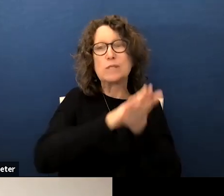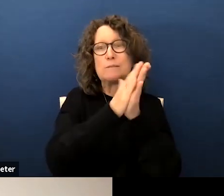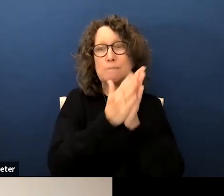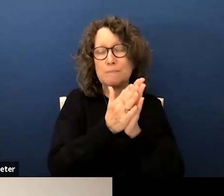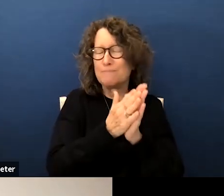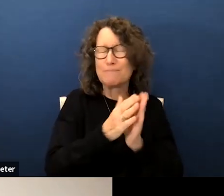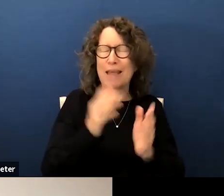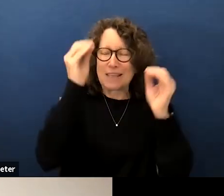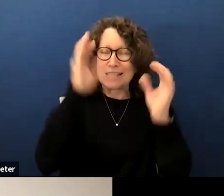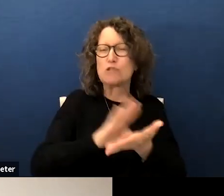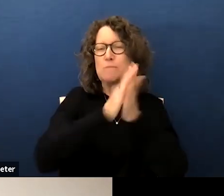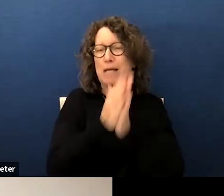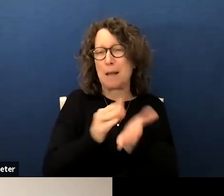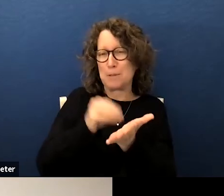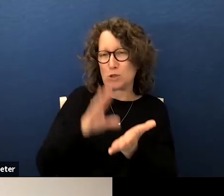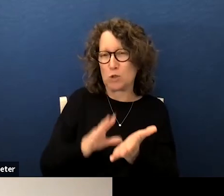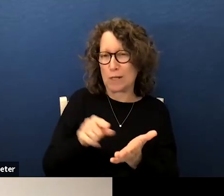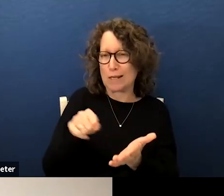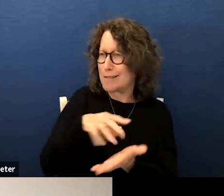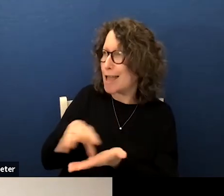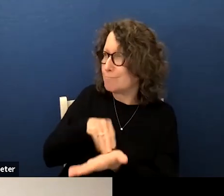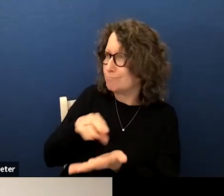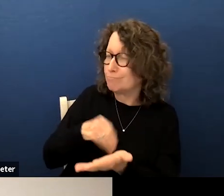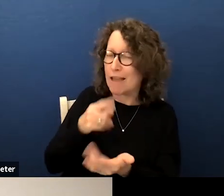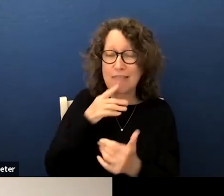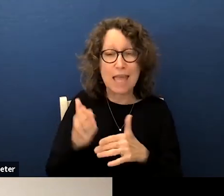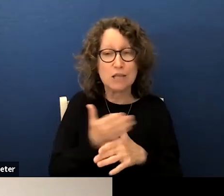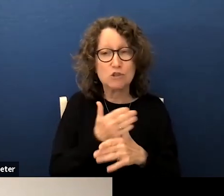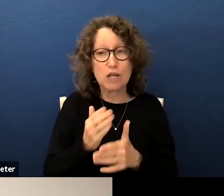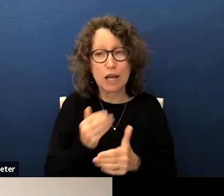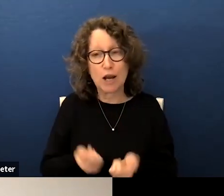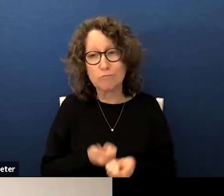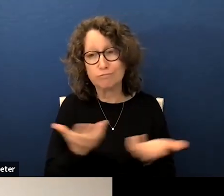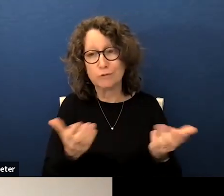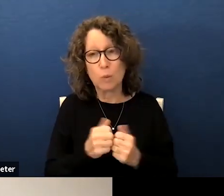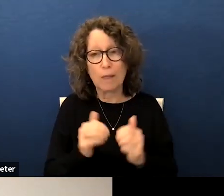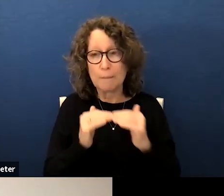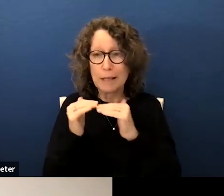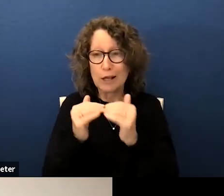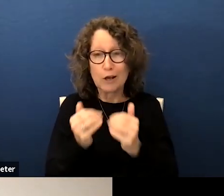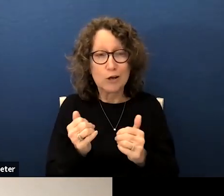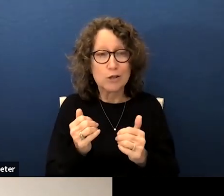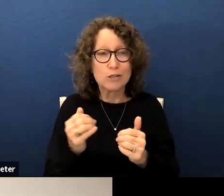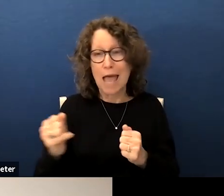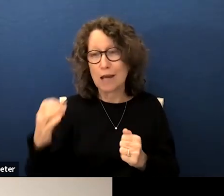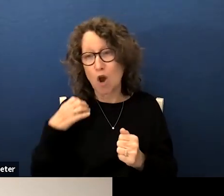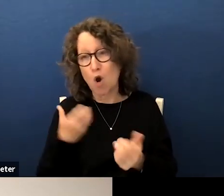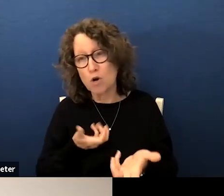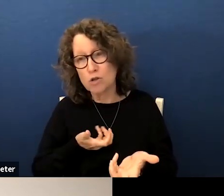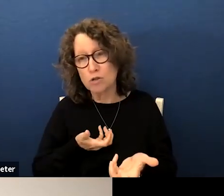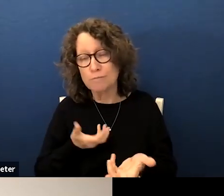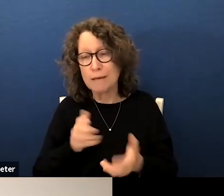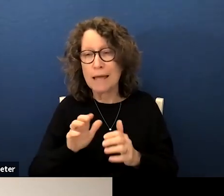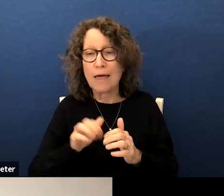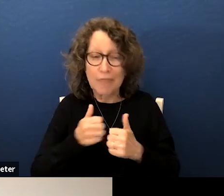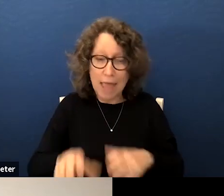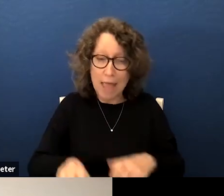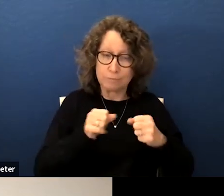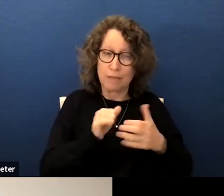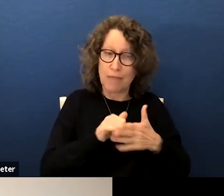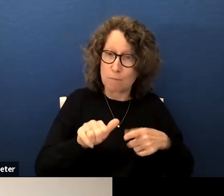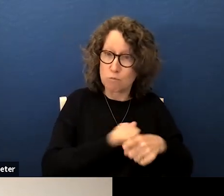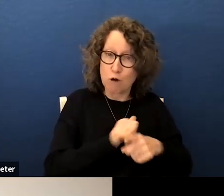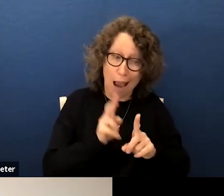in this case uh they they get to share out uh with their peers and with their coach how the adoption of that particular